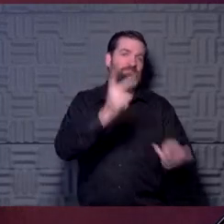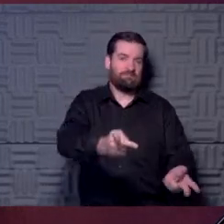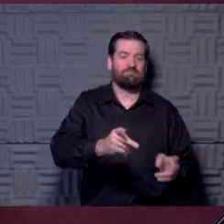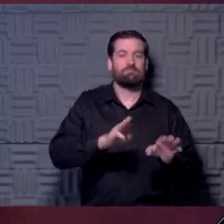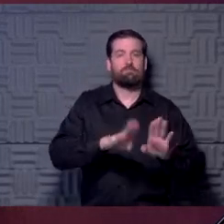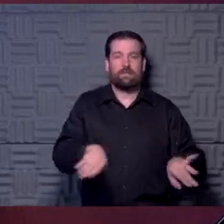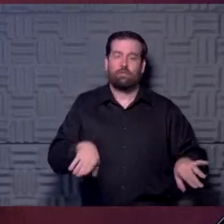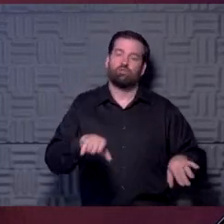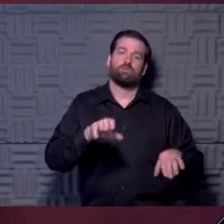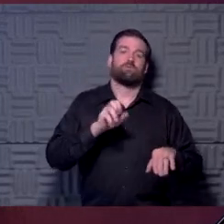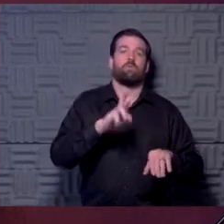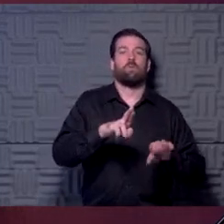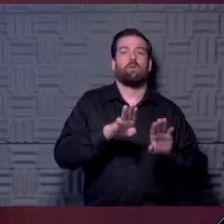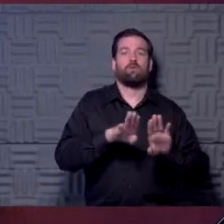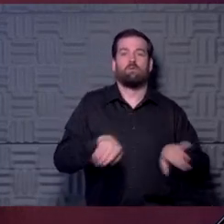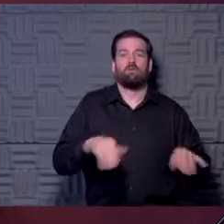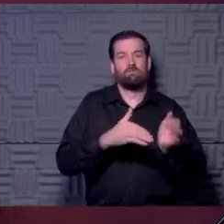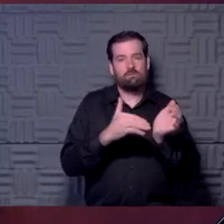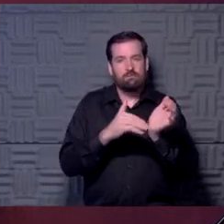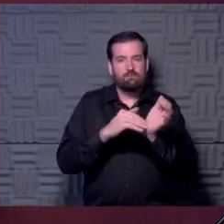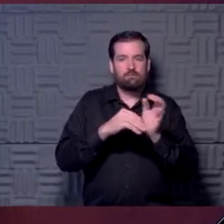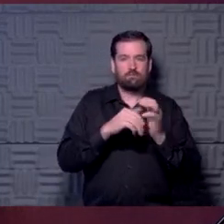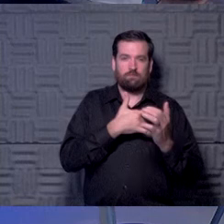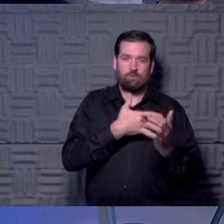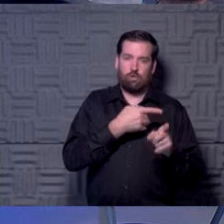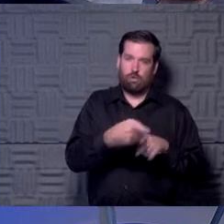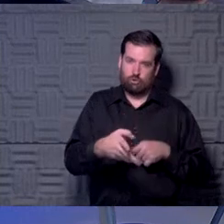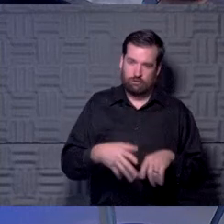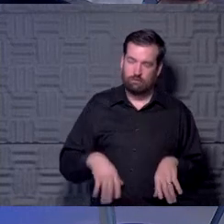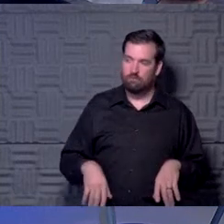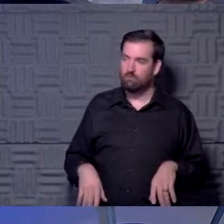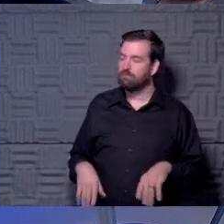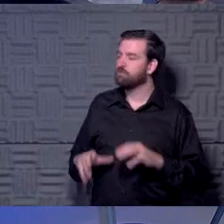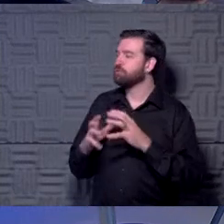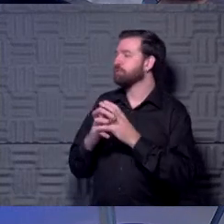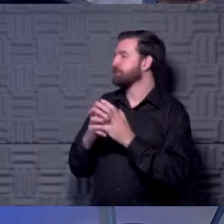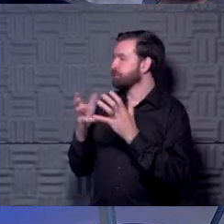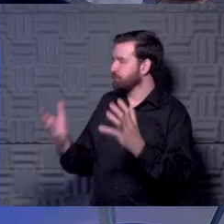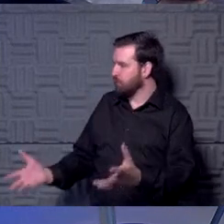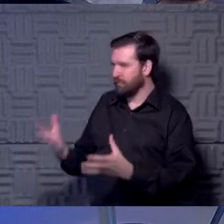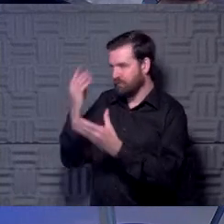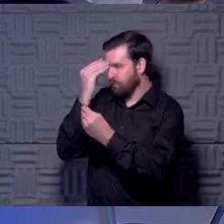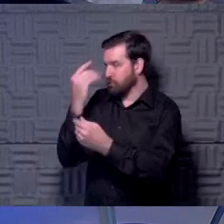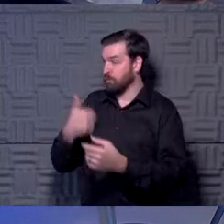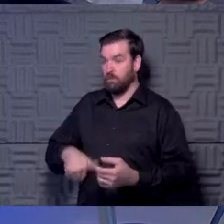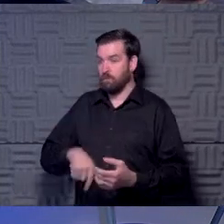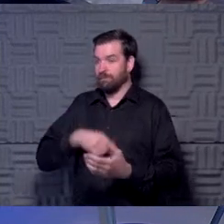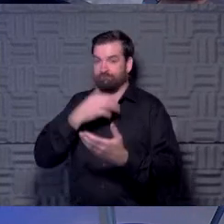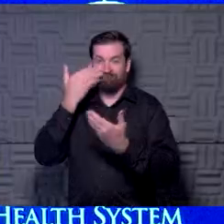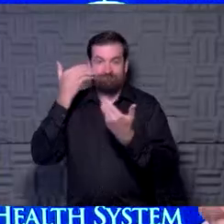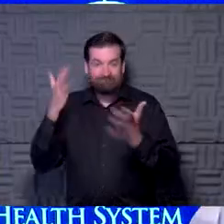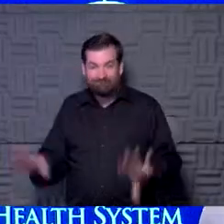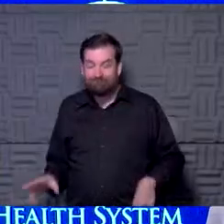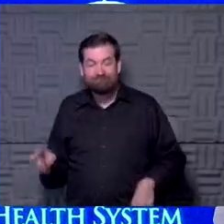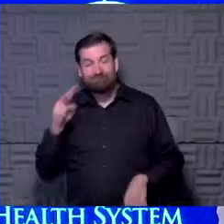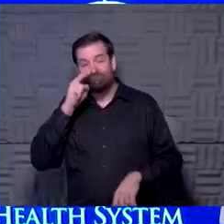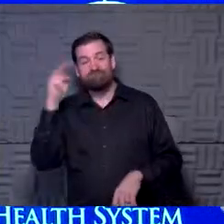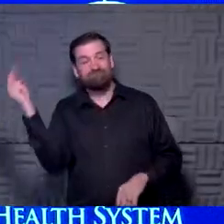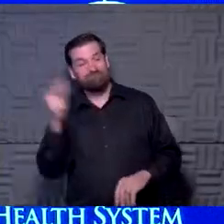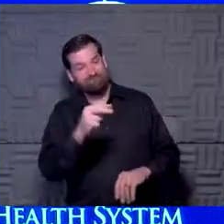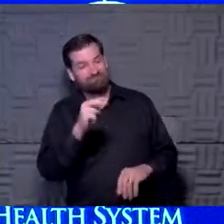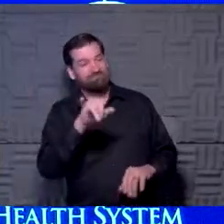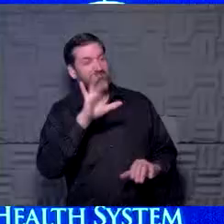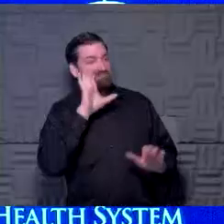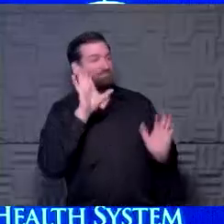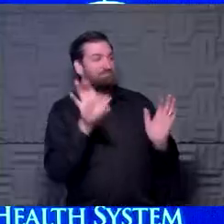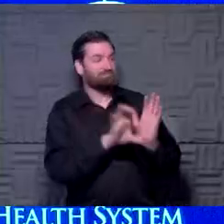pediatrician or a pediatric cardiologist to put it into context. Yeah, there's so much about this we don't know. And again, I turned to that wonderful picture that that